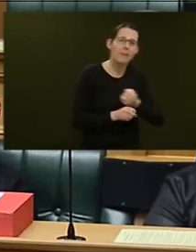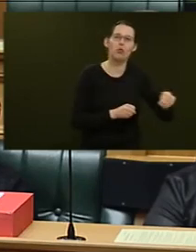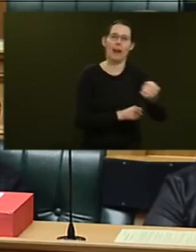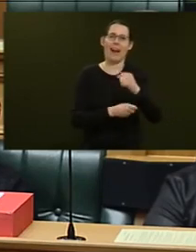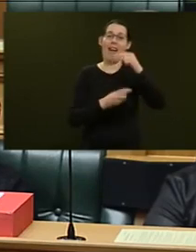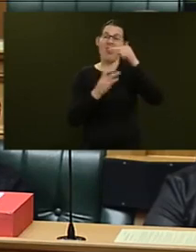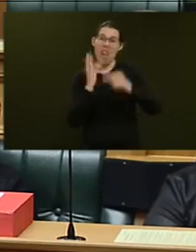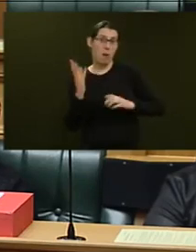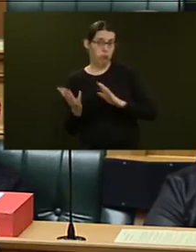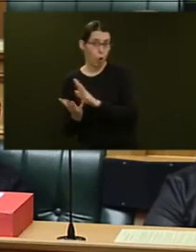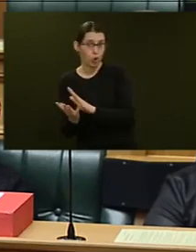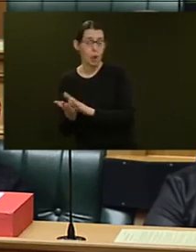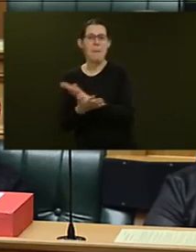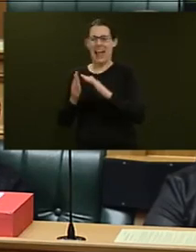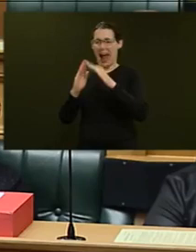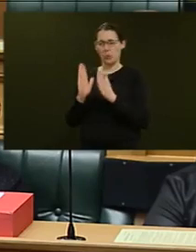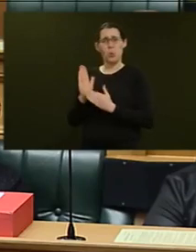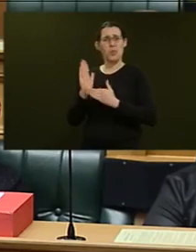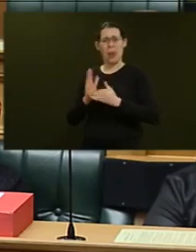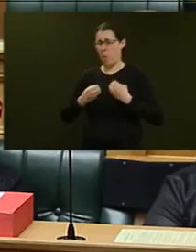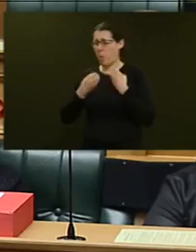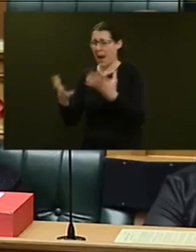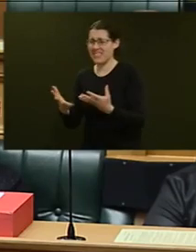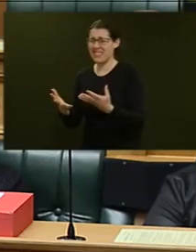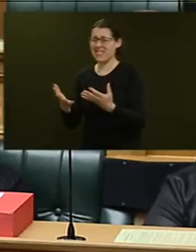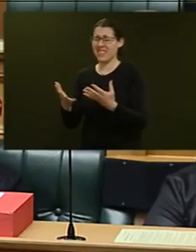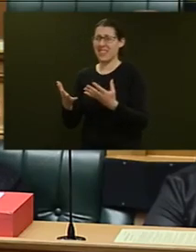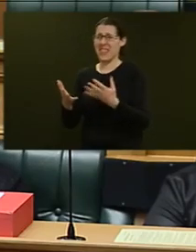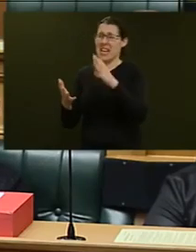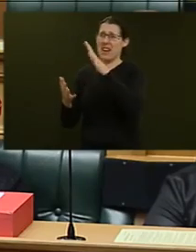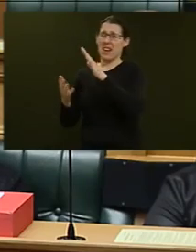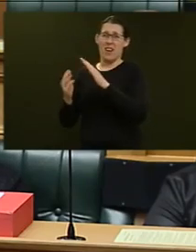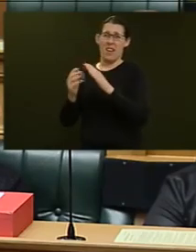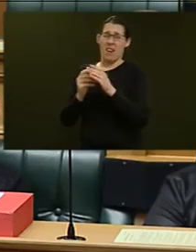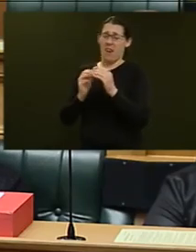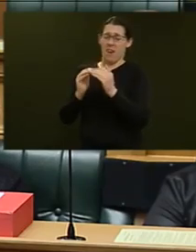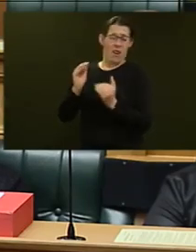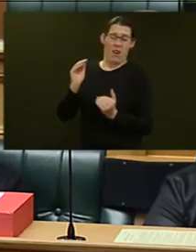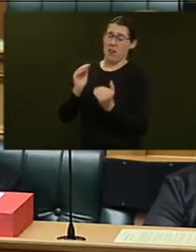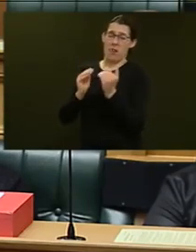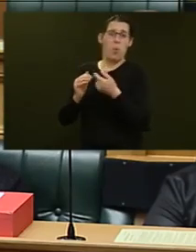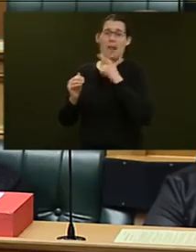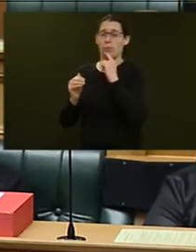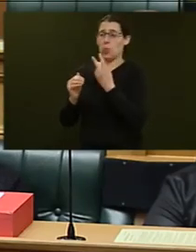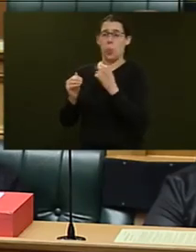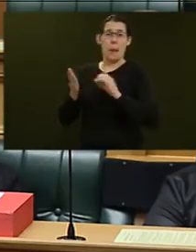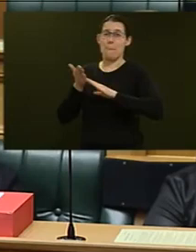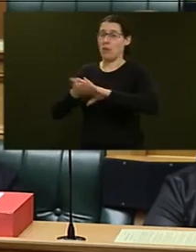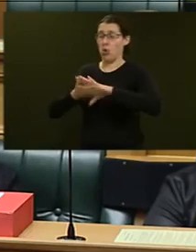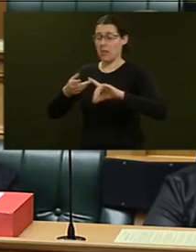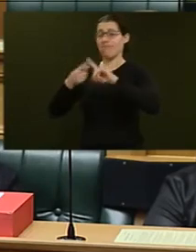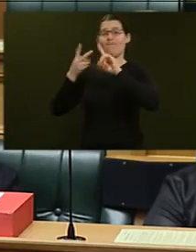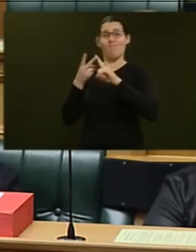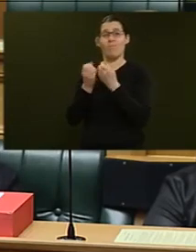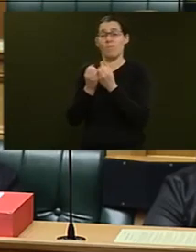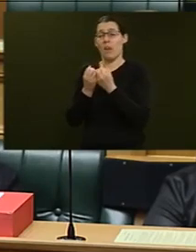wasting the best part of $120 million and it made hundreds of people homeless and those statements